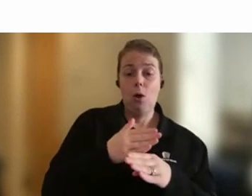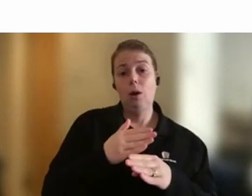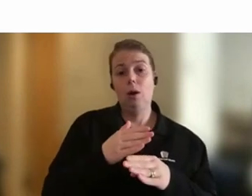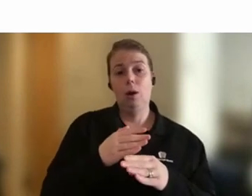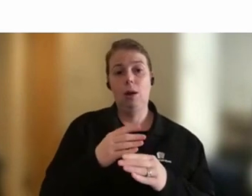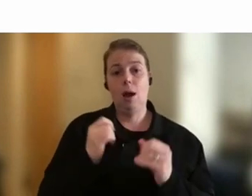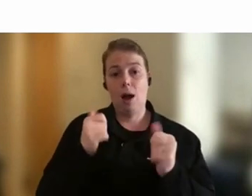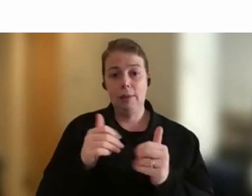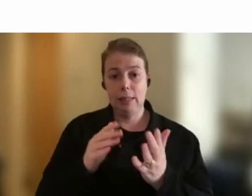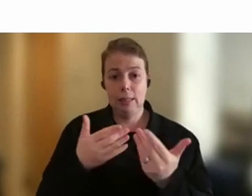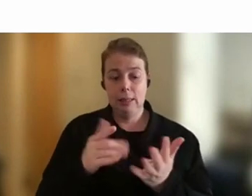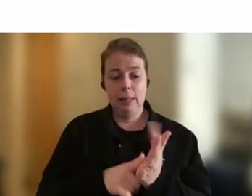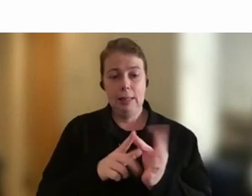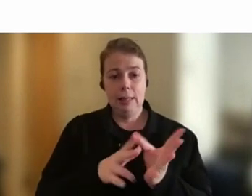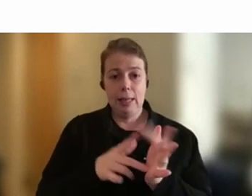development.